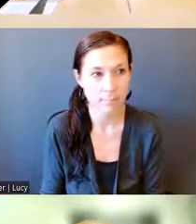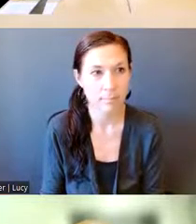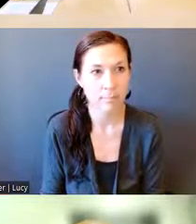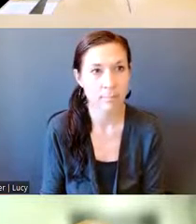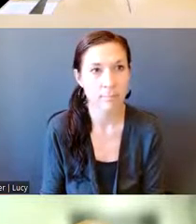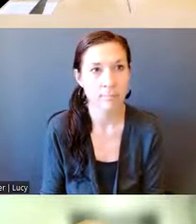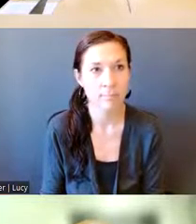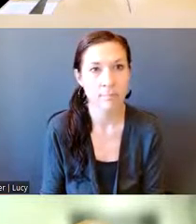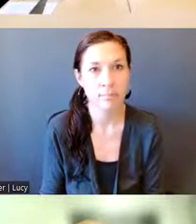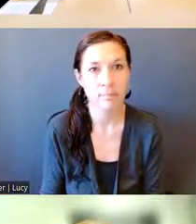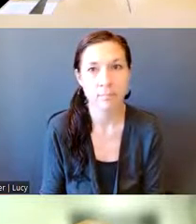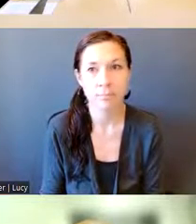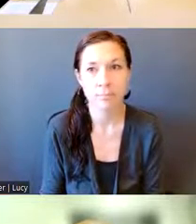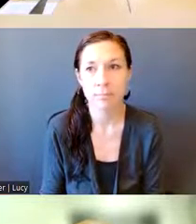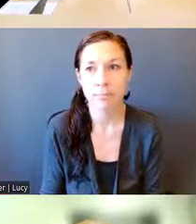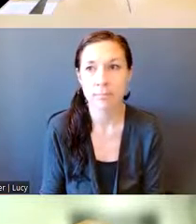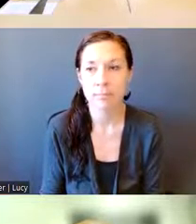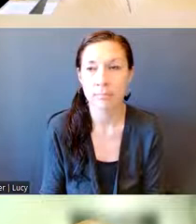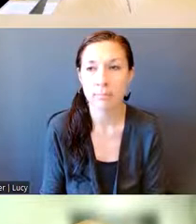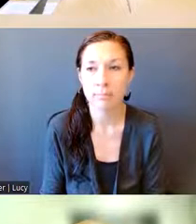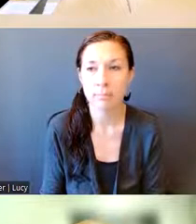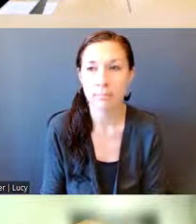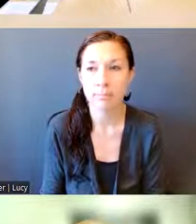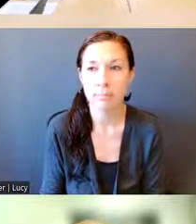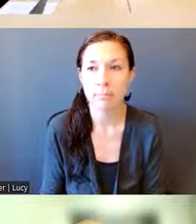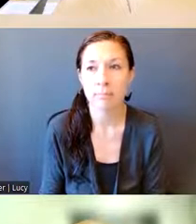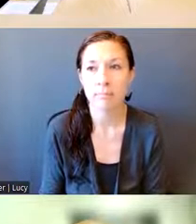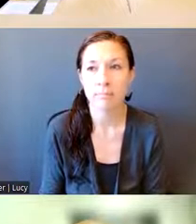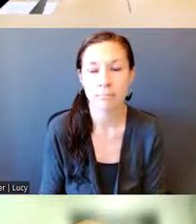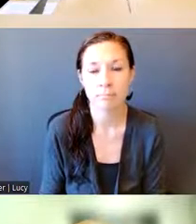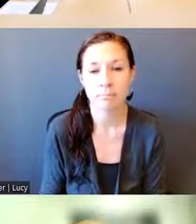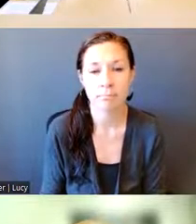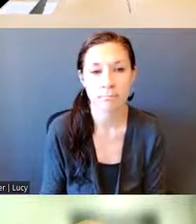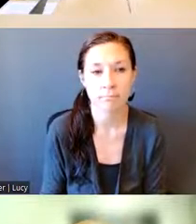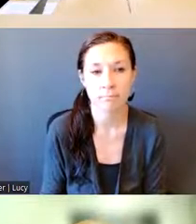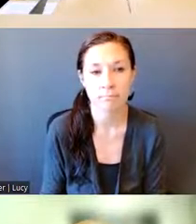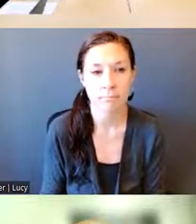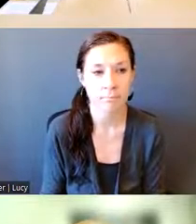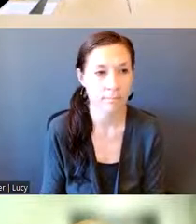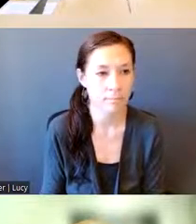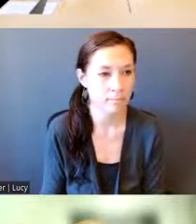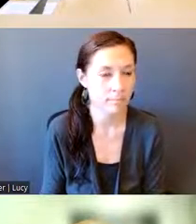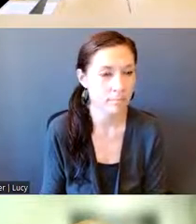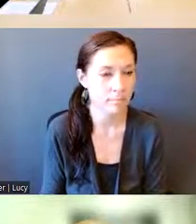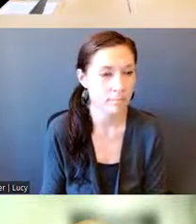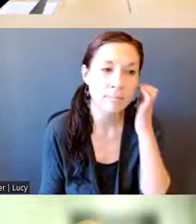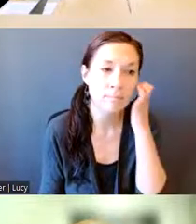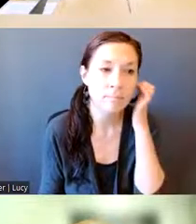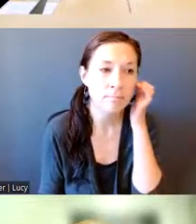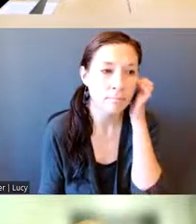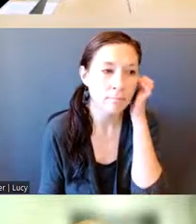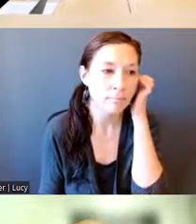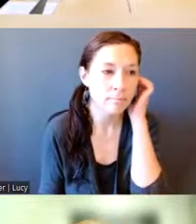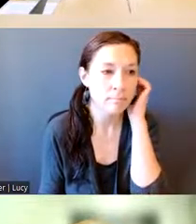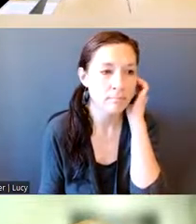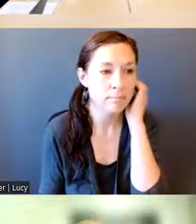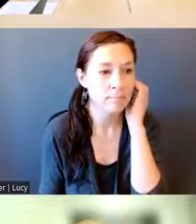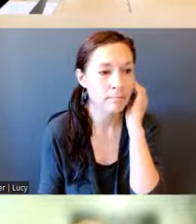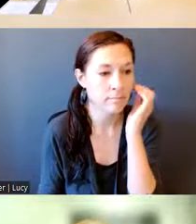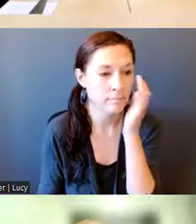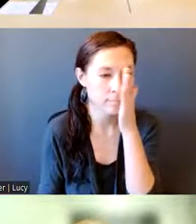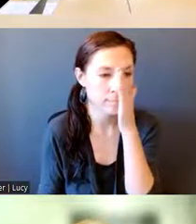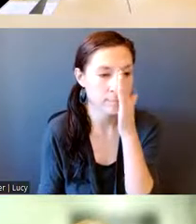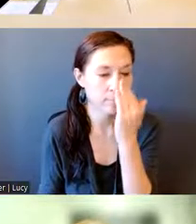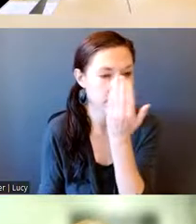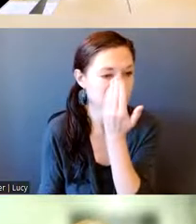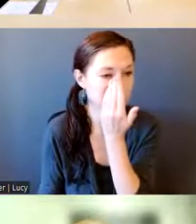Cabo Verde, pa bu pode obi traduziou na Creole. Dja bu ta sato obi k el tru, a runyau na Creole.